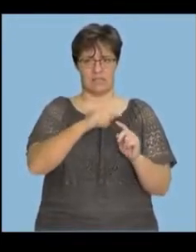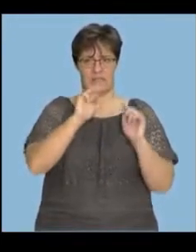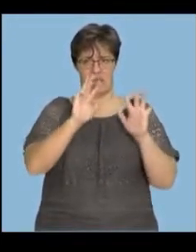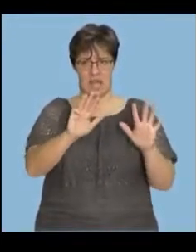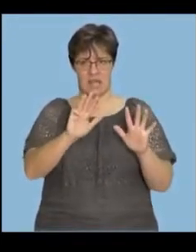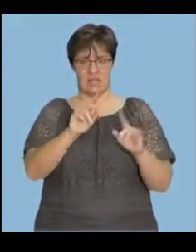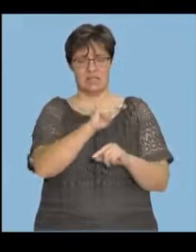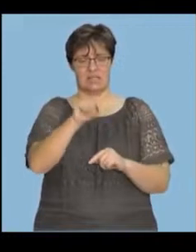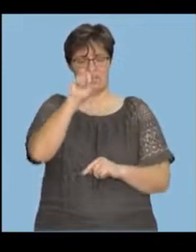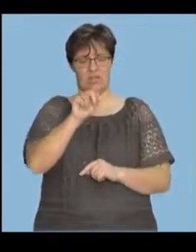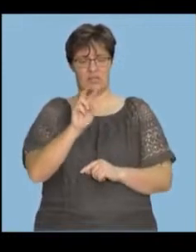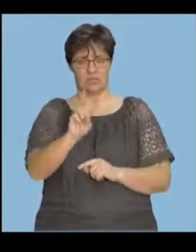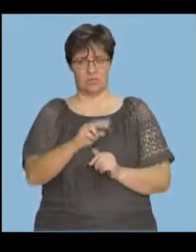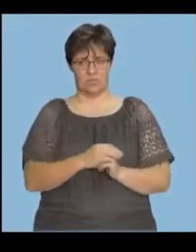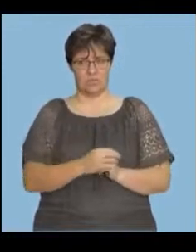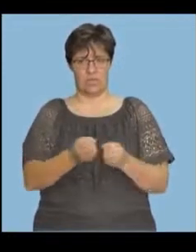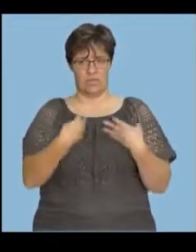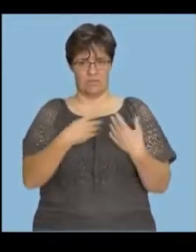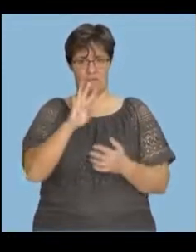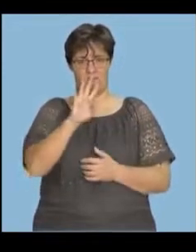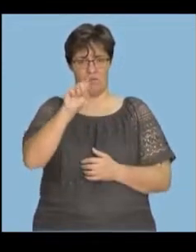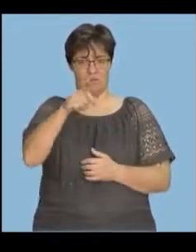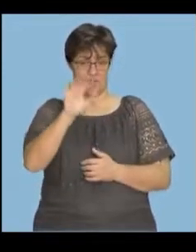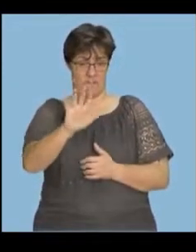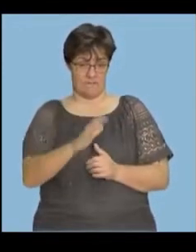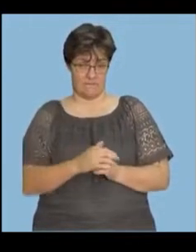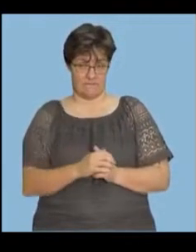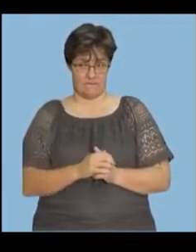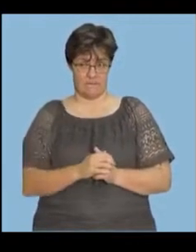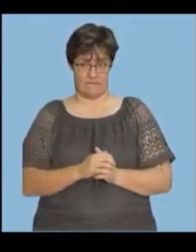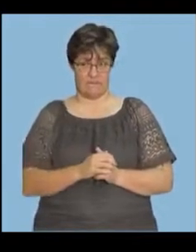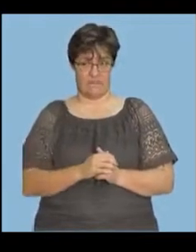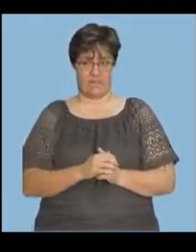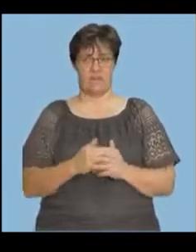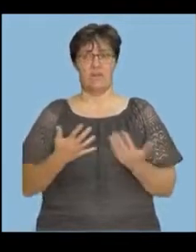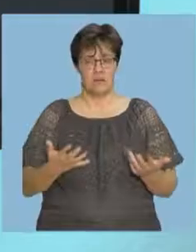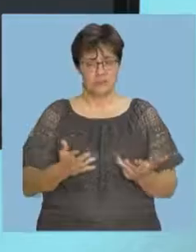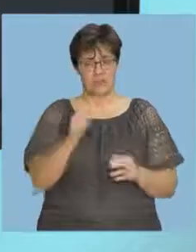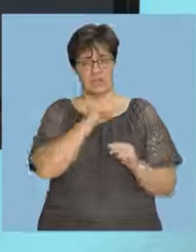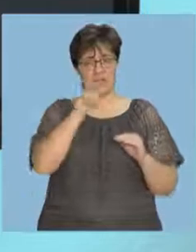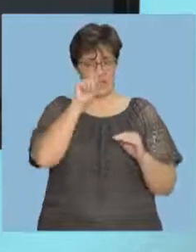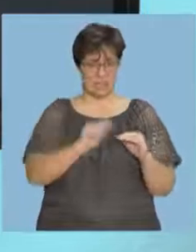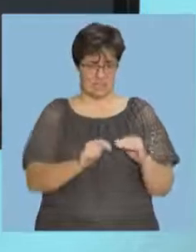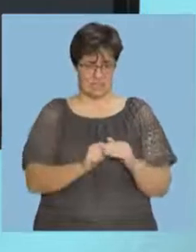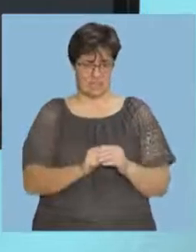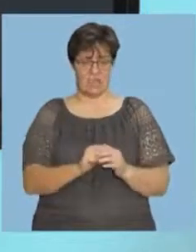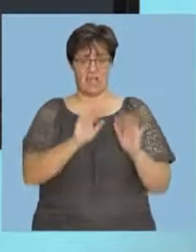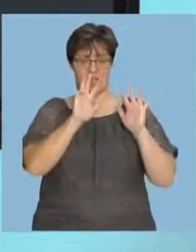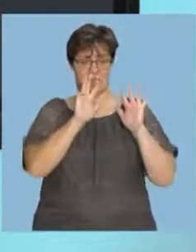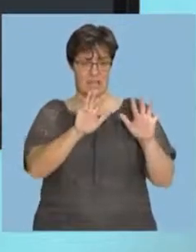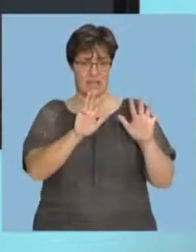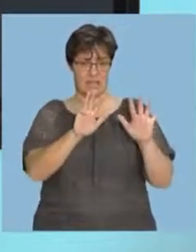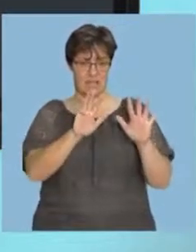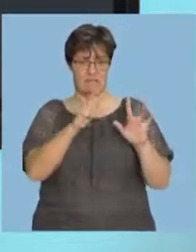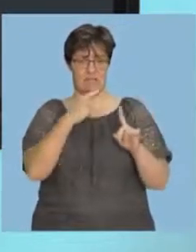divided by two, that'd give us 4.5. Are we together? So we divide nine